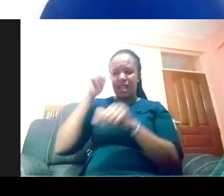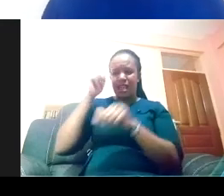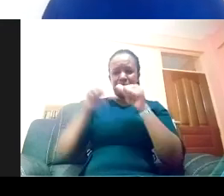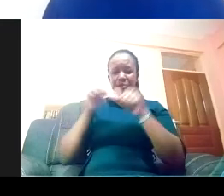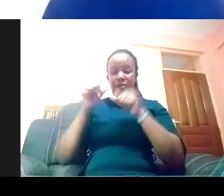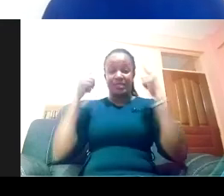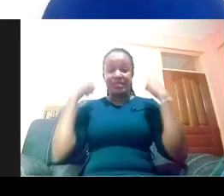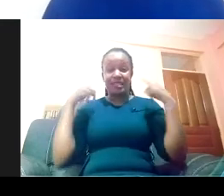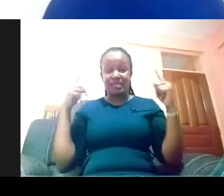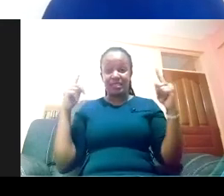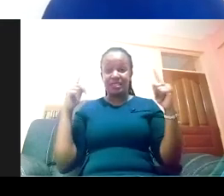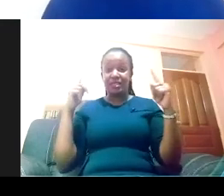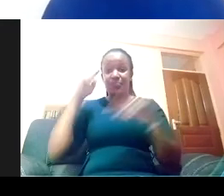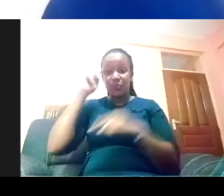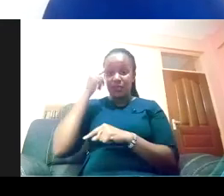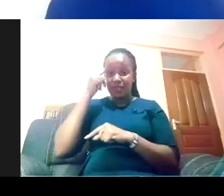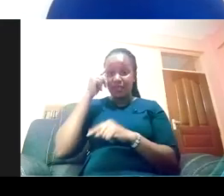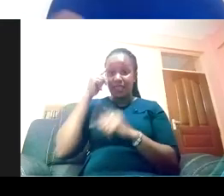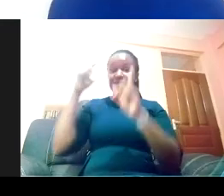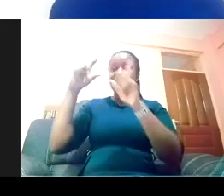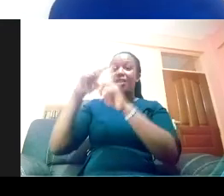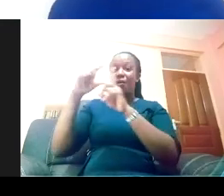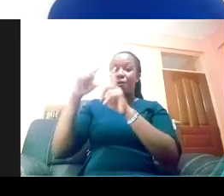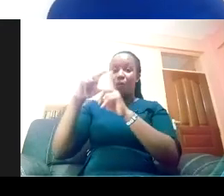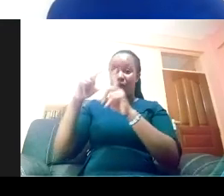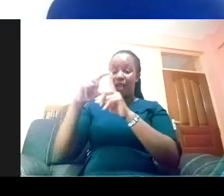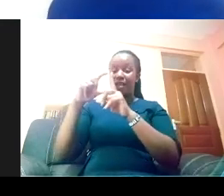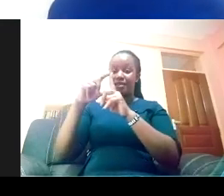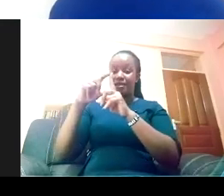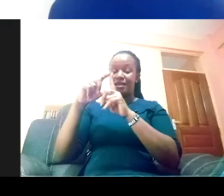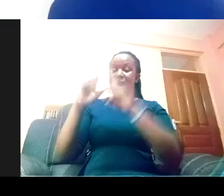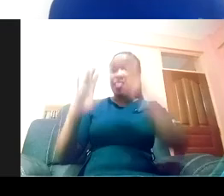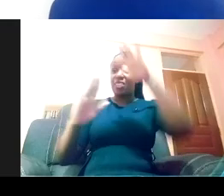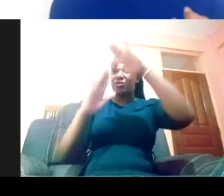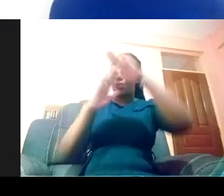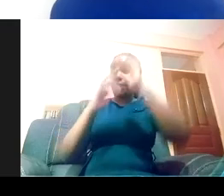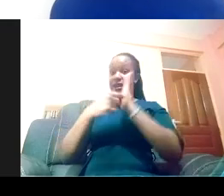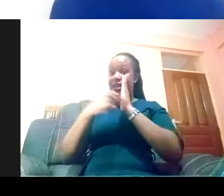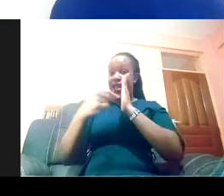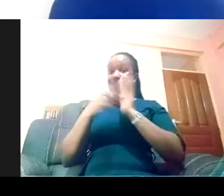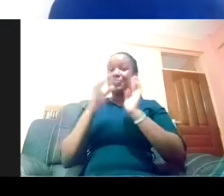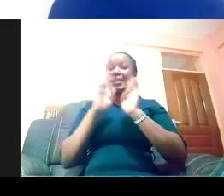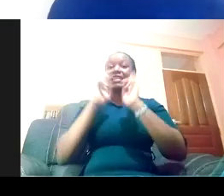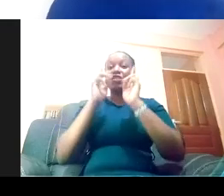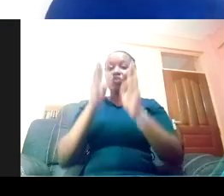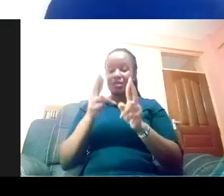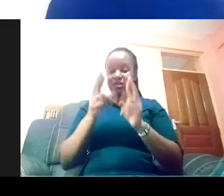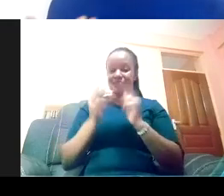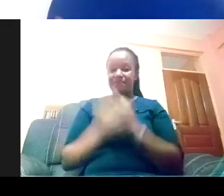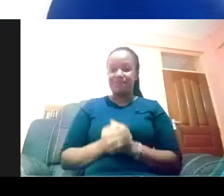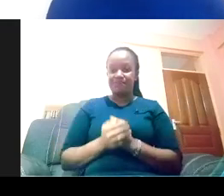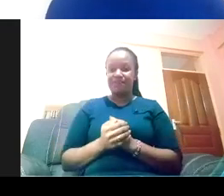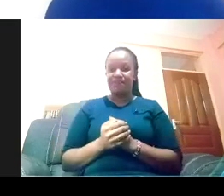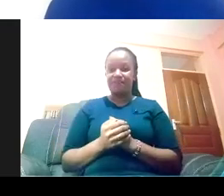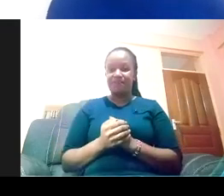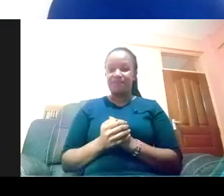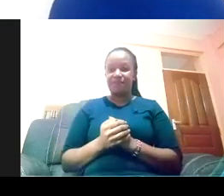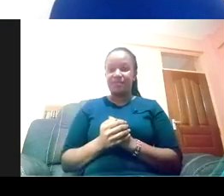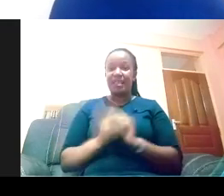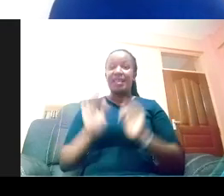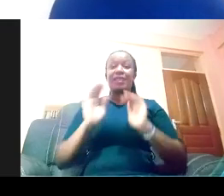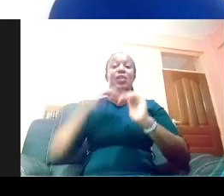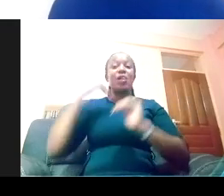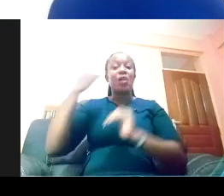word at the top of this triangle, results. That's what we think of in terms of success. But when we're talking about